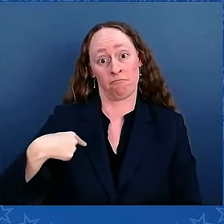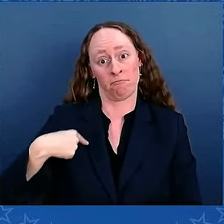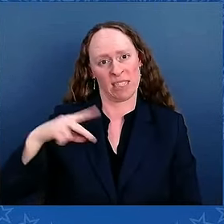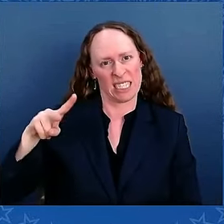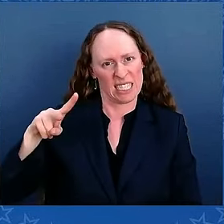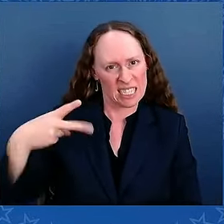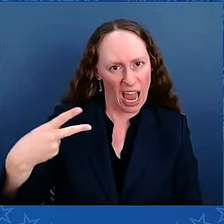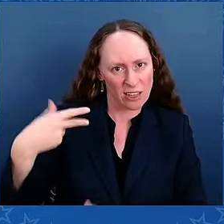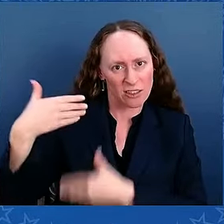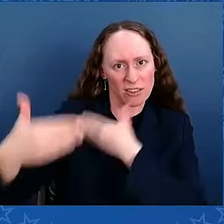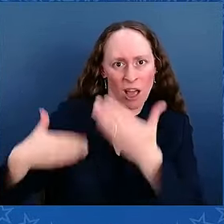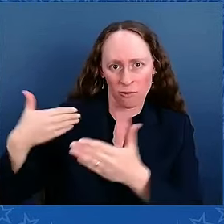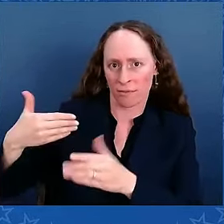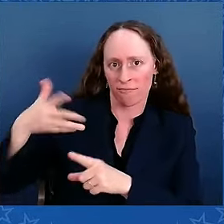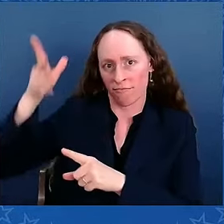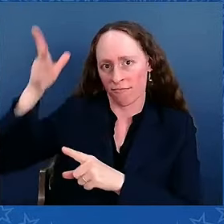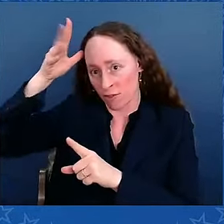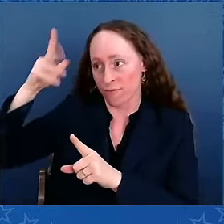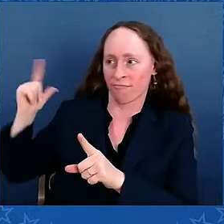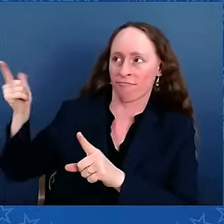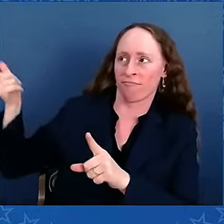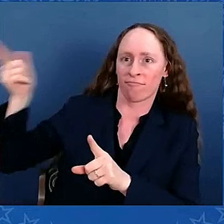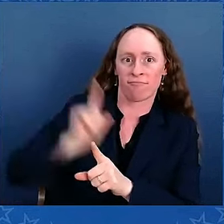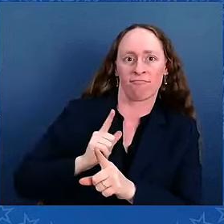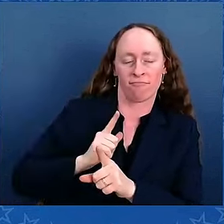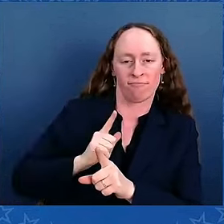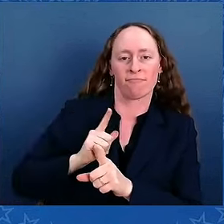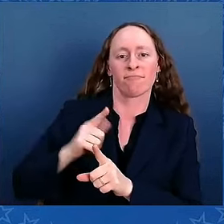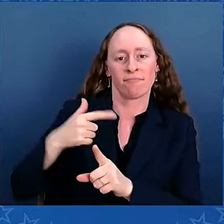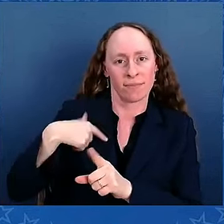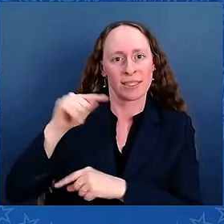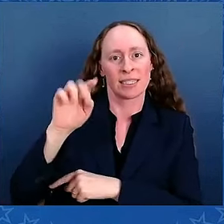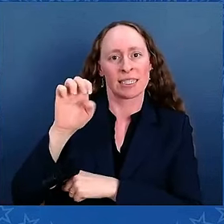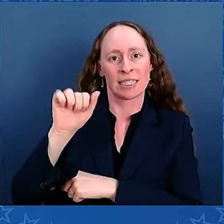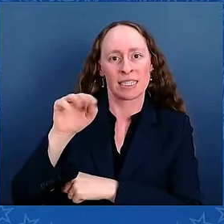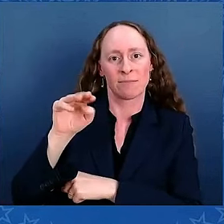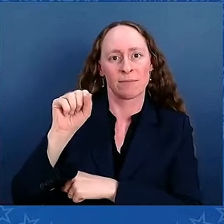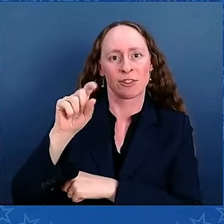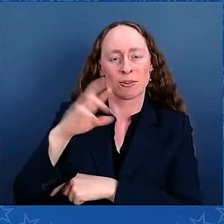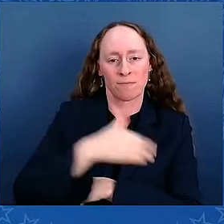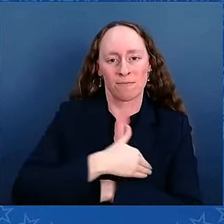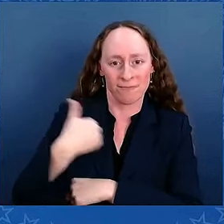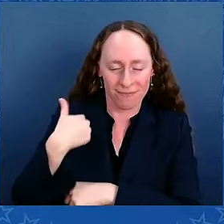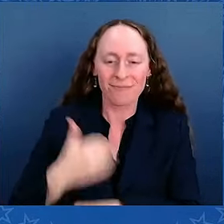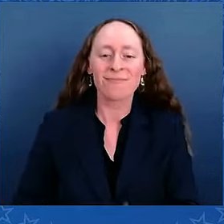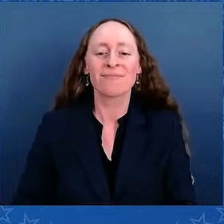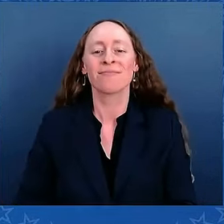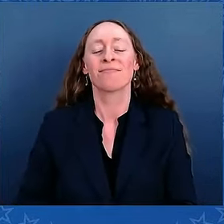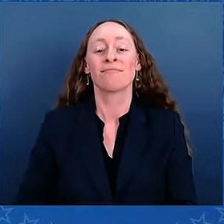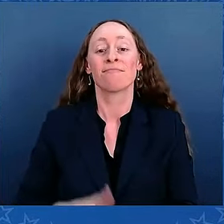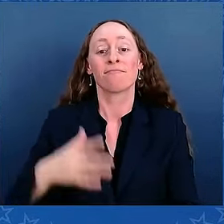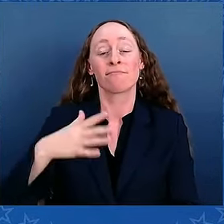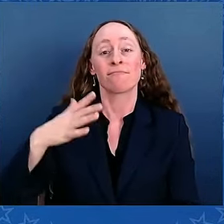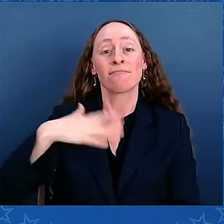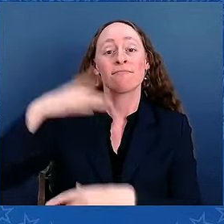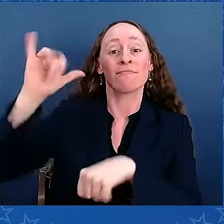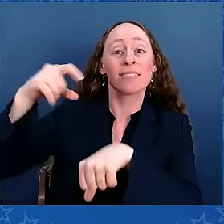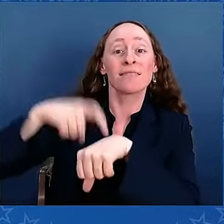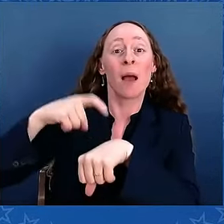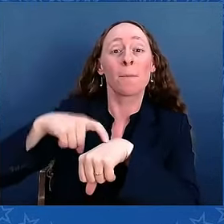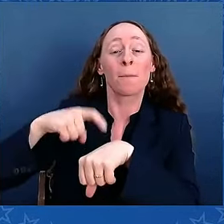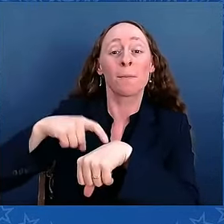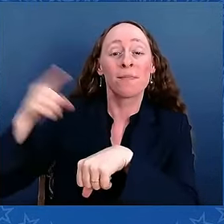Actually, President Biden started his campaign four years ago at our Teamster Temple in Pittsburgh. And he's been the greatest friend of labor